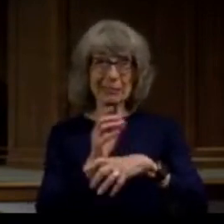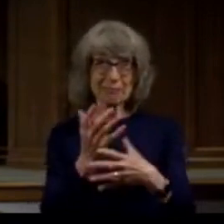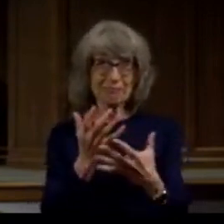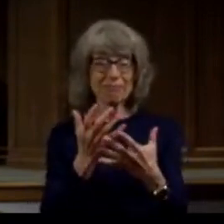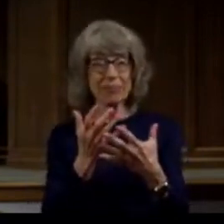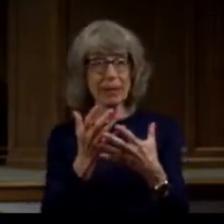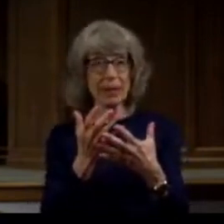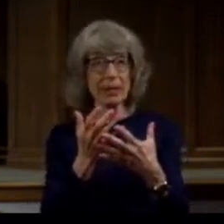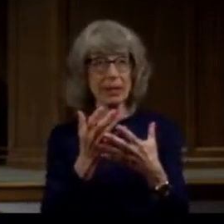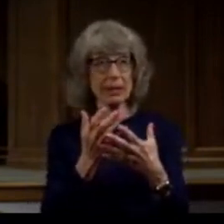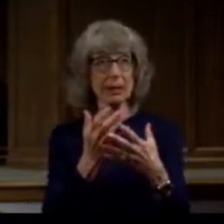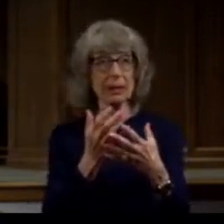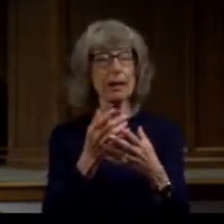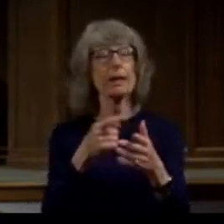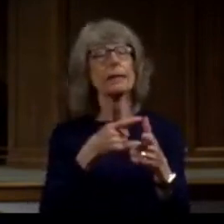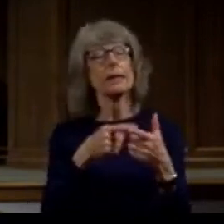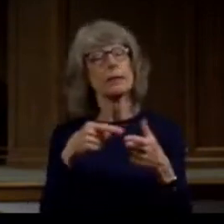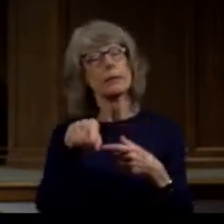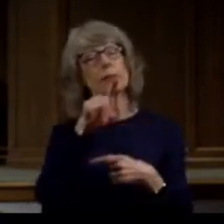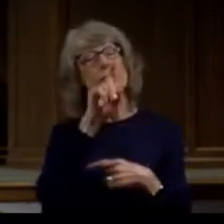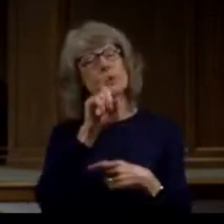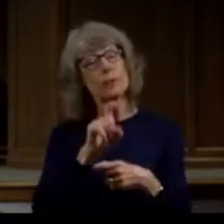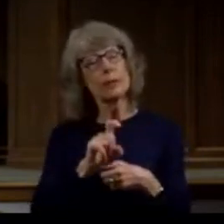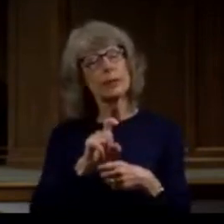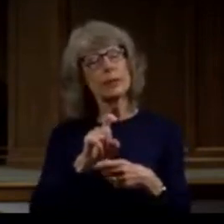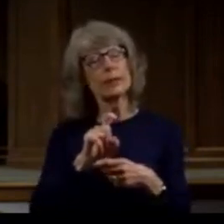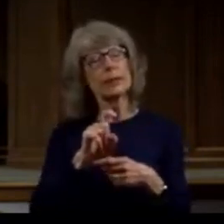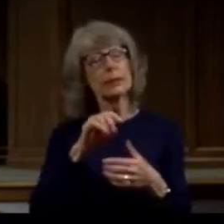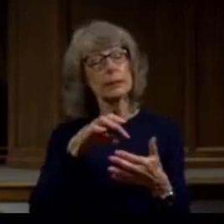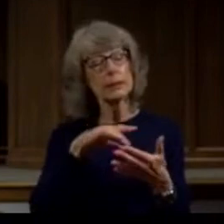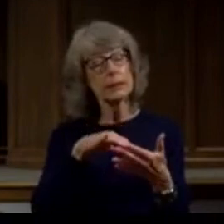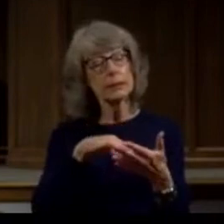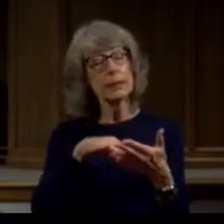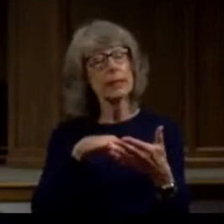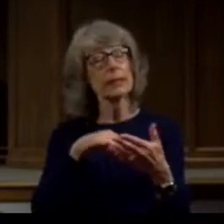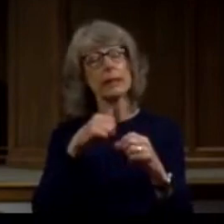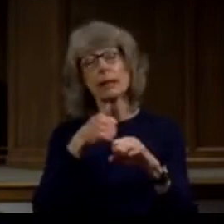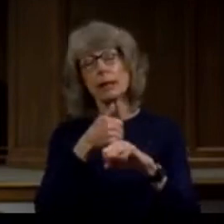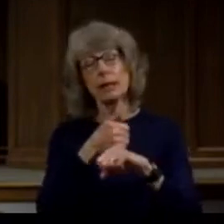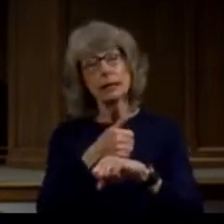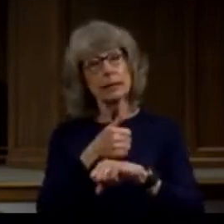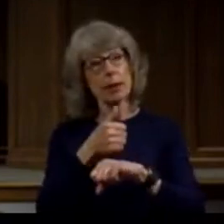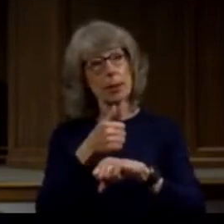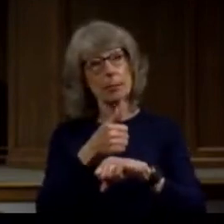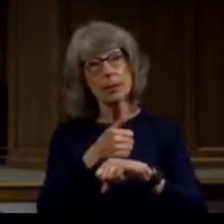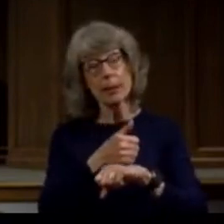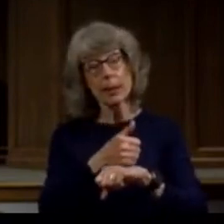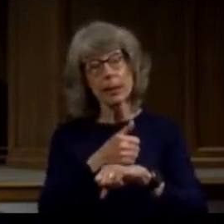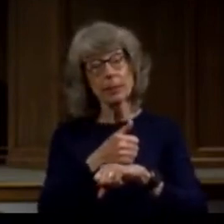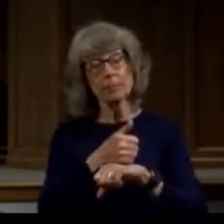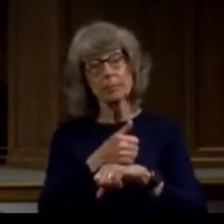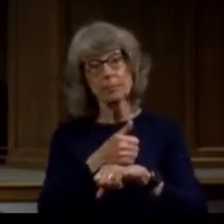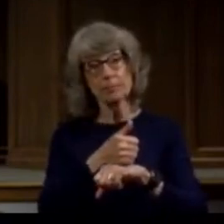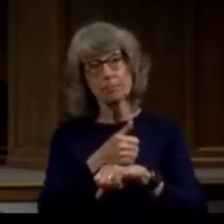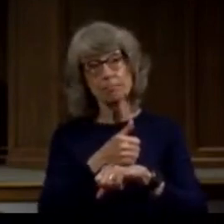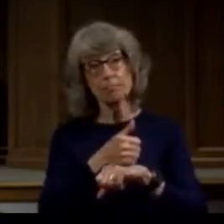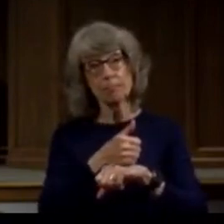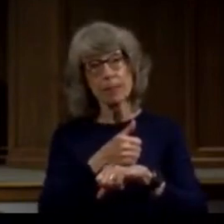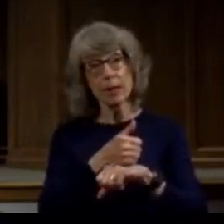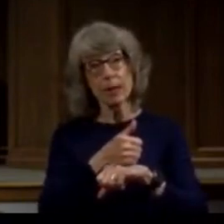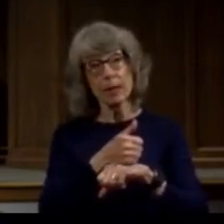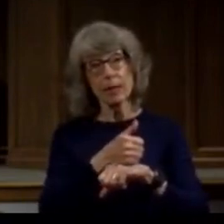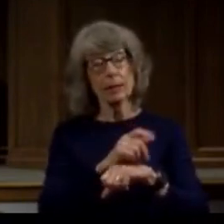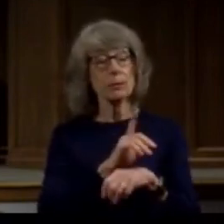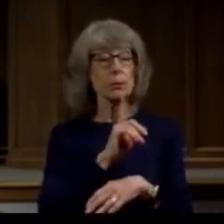it is good and right but let us not blame the real thing for the actions and attitudes